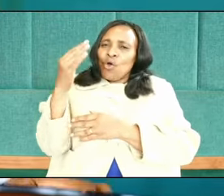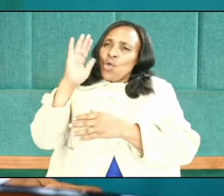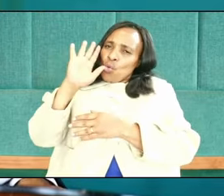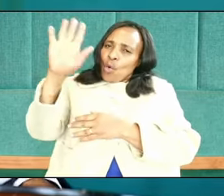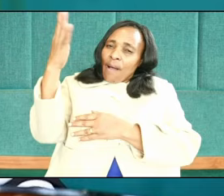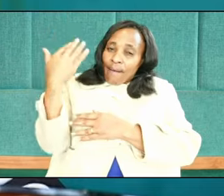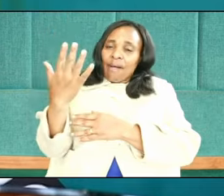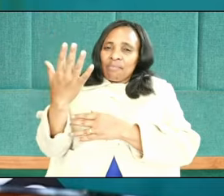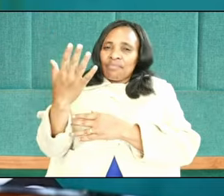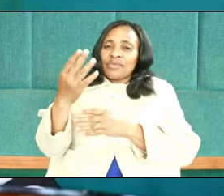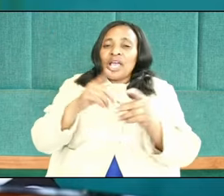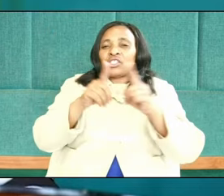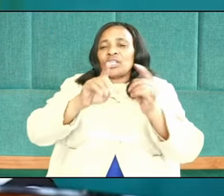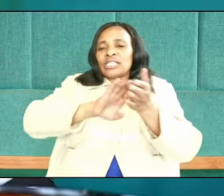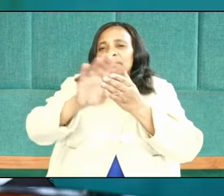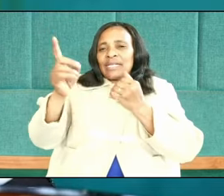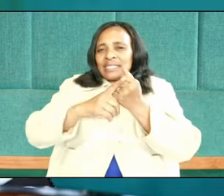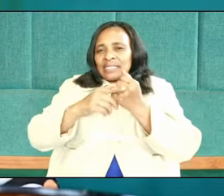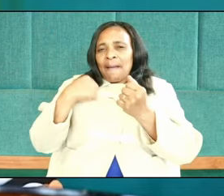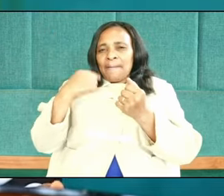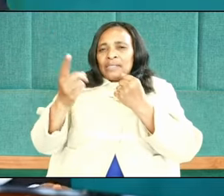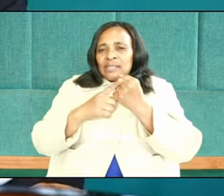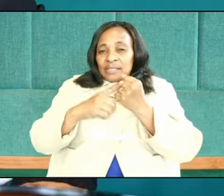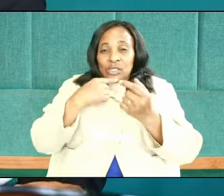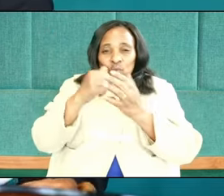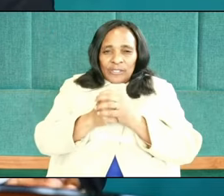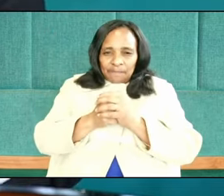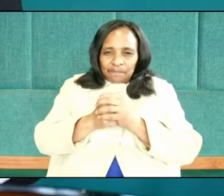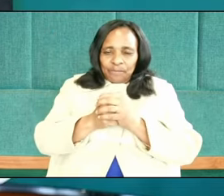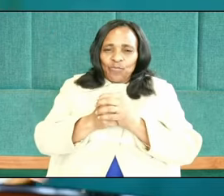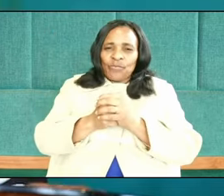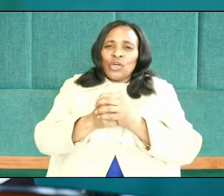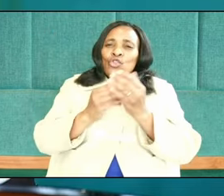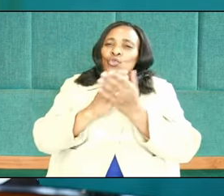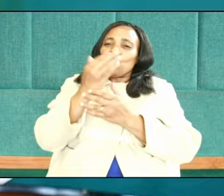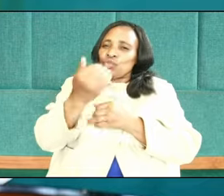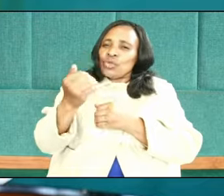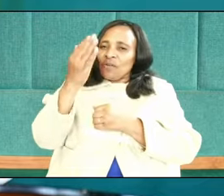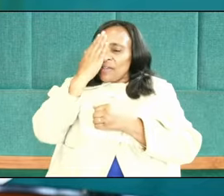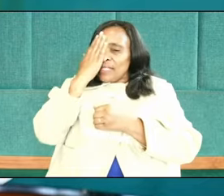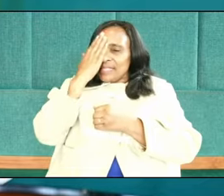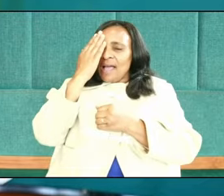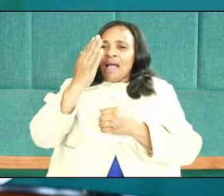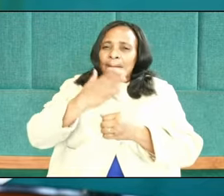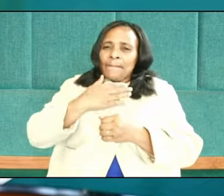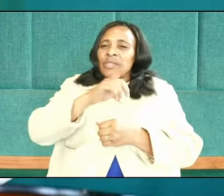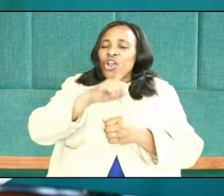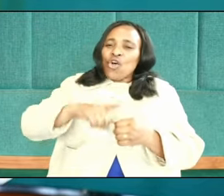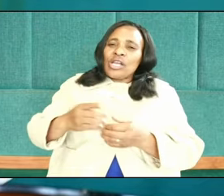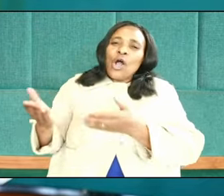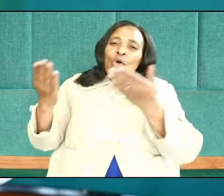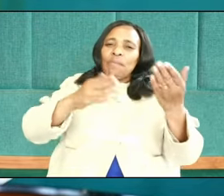arm, in Exodus chapter 6 and verse number 6, the Bible says, therefore, say to the children of Israel, I am the Lord, I will